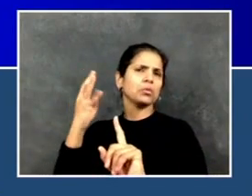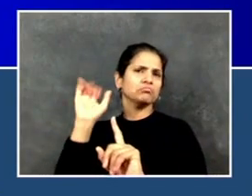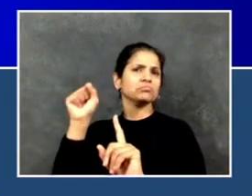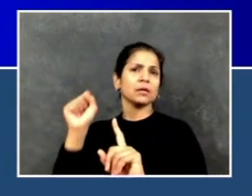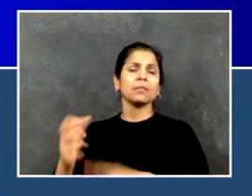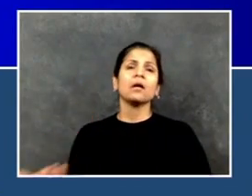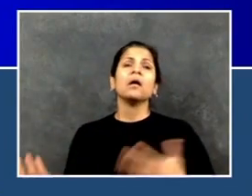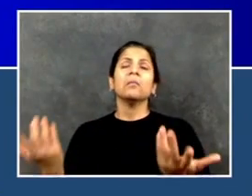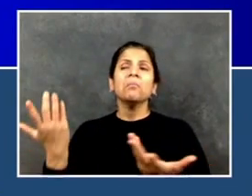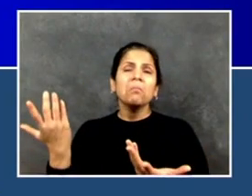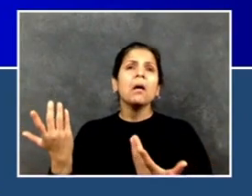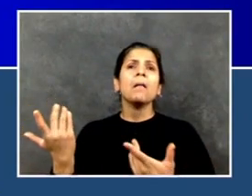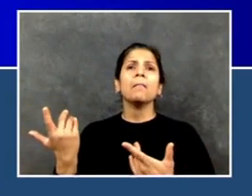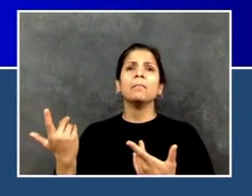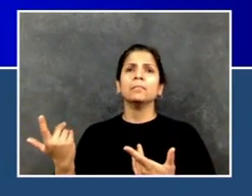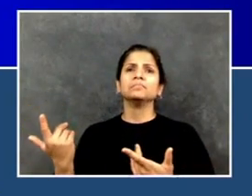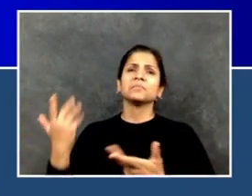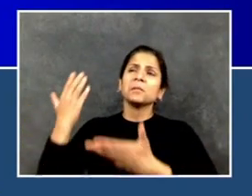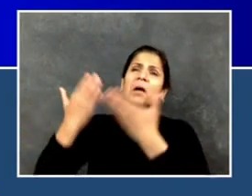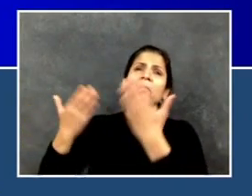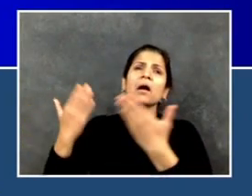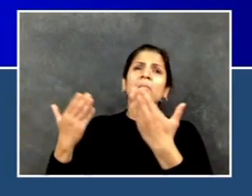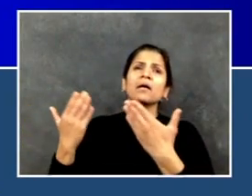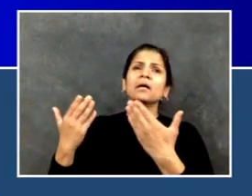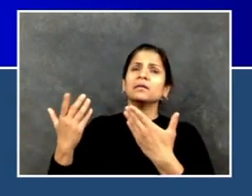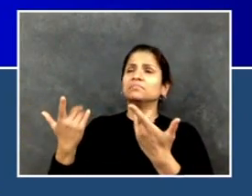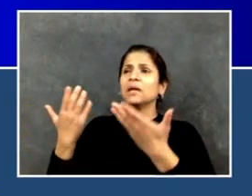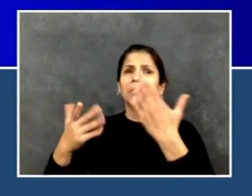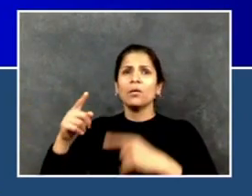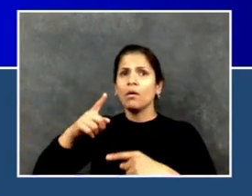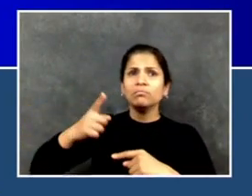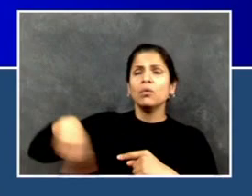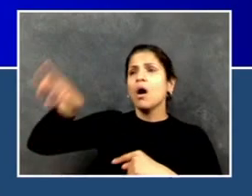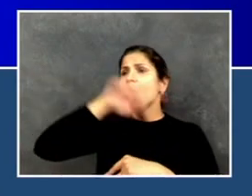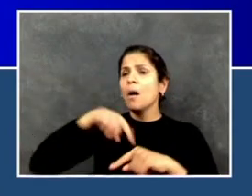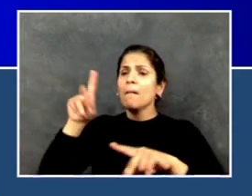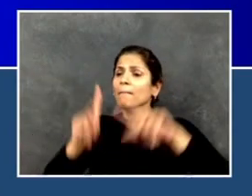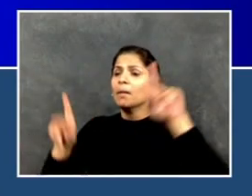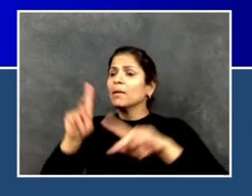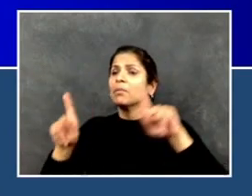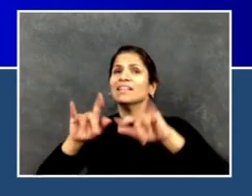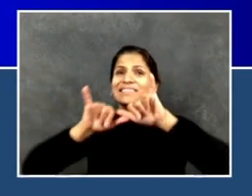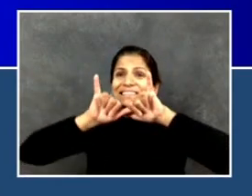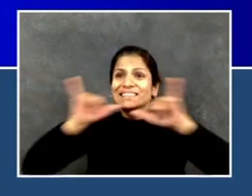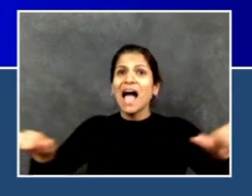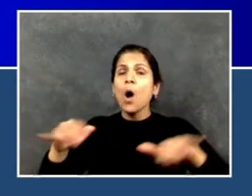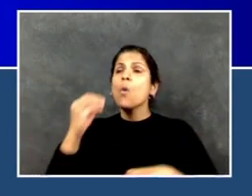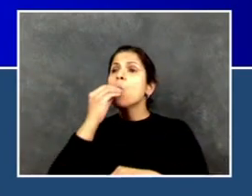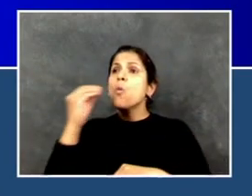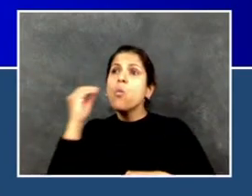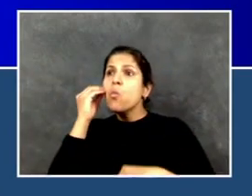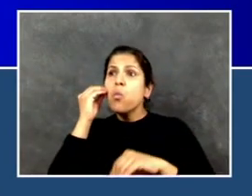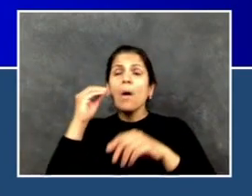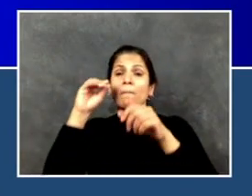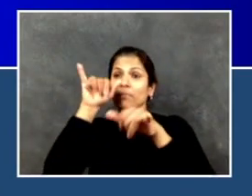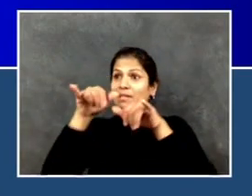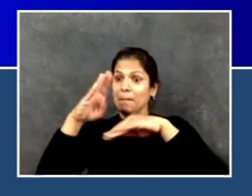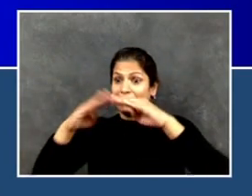that's safe and smart. We're all going to have to, I think, for quite a while, recognize social distancing.